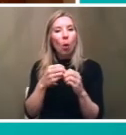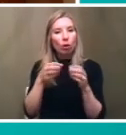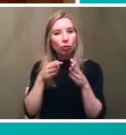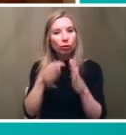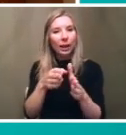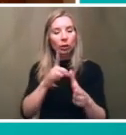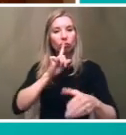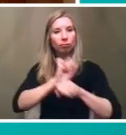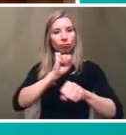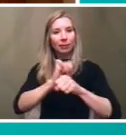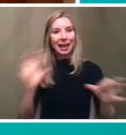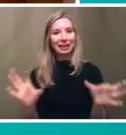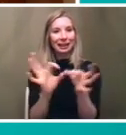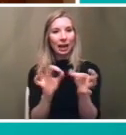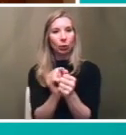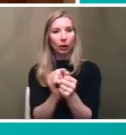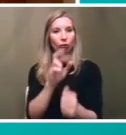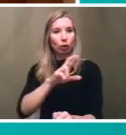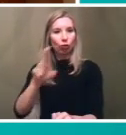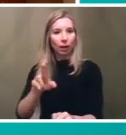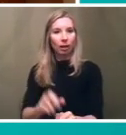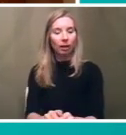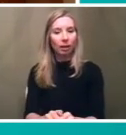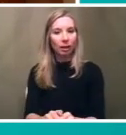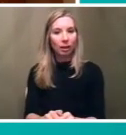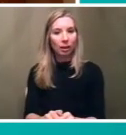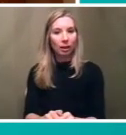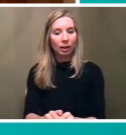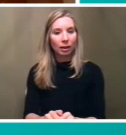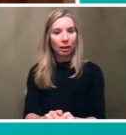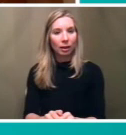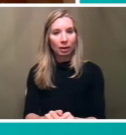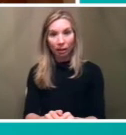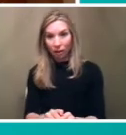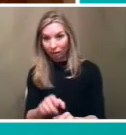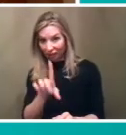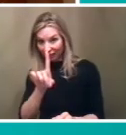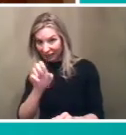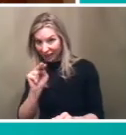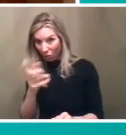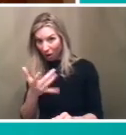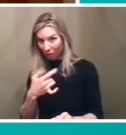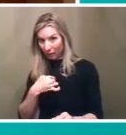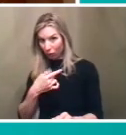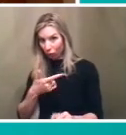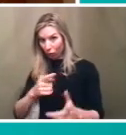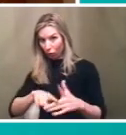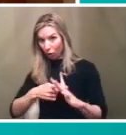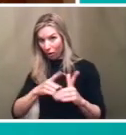regional rail dan do you want me to start and then you go or what do you want to yeah